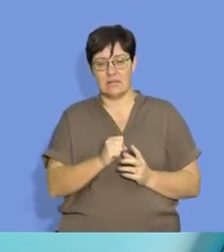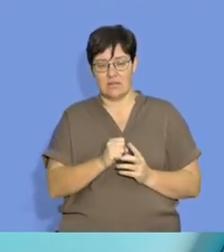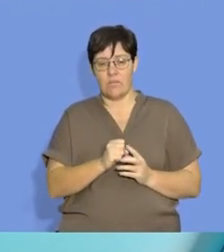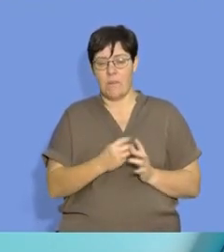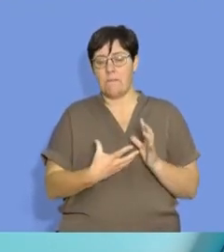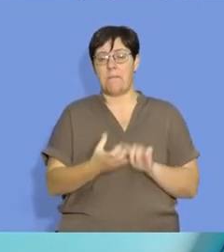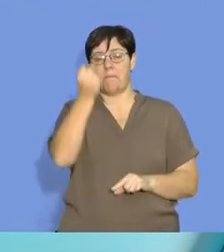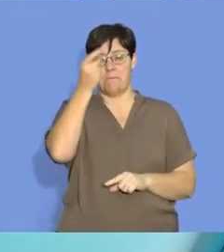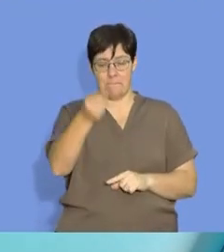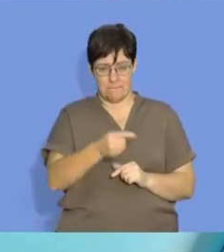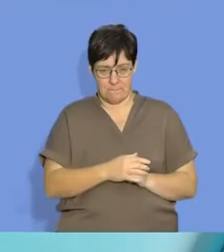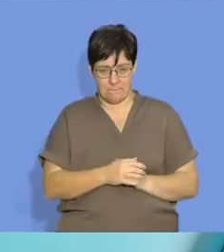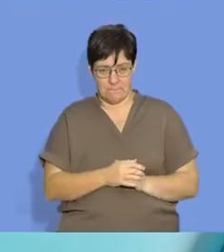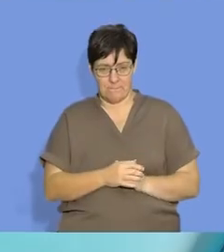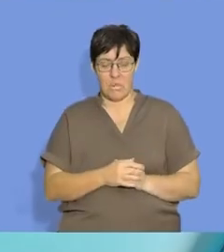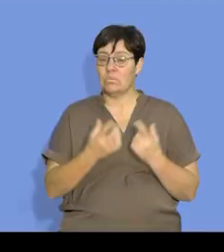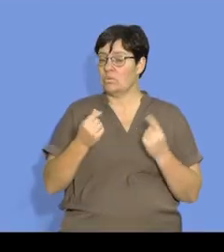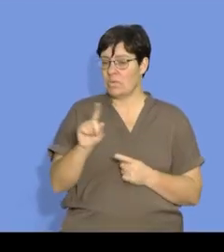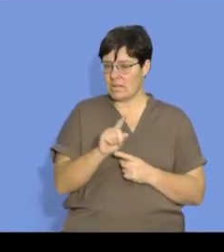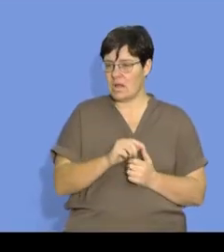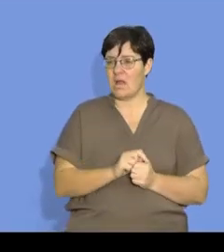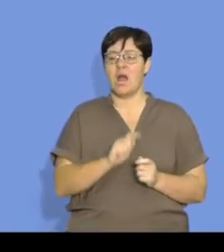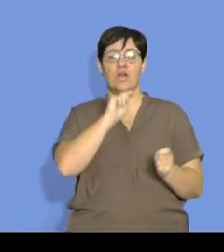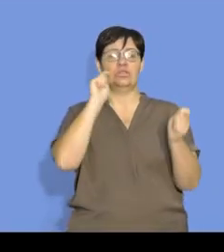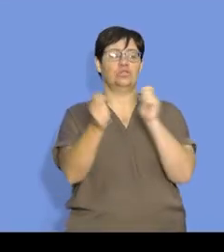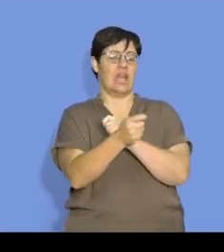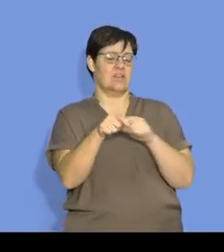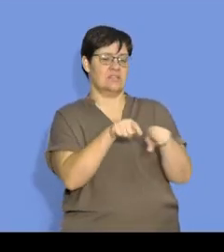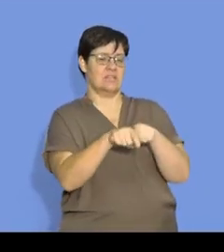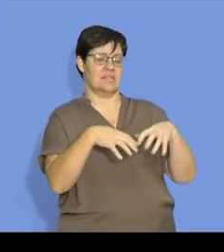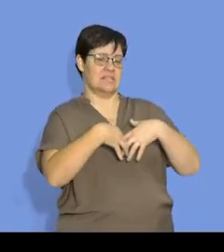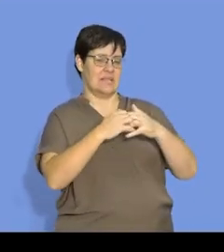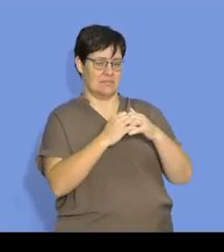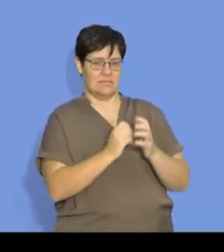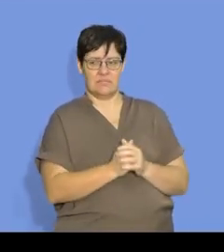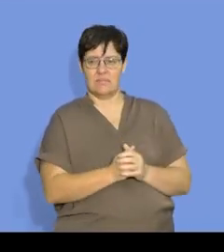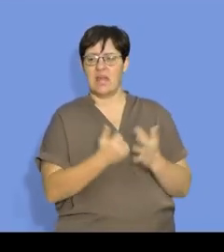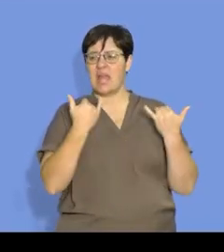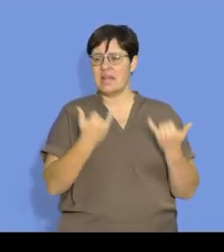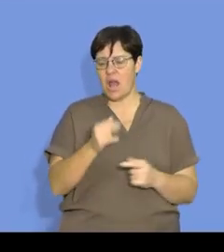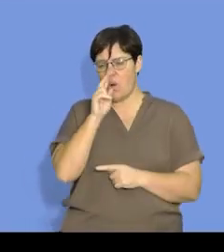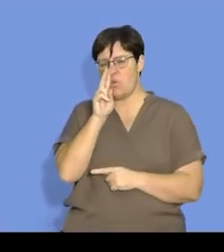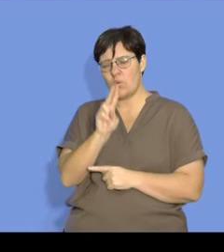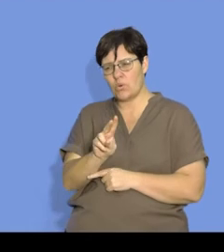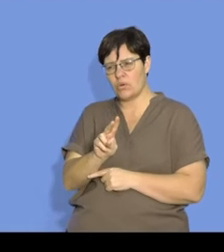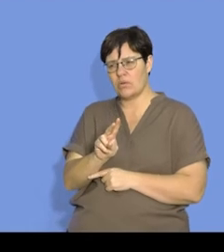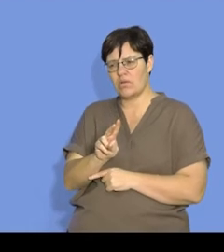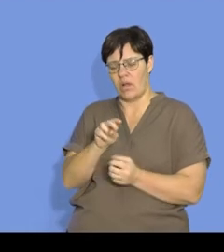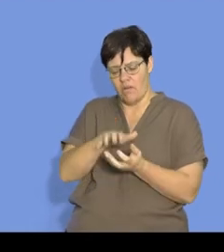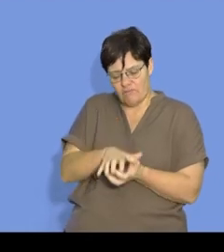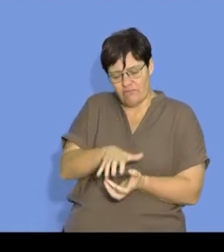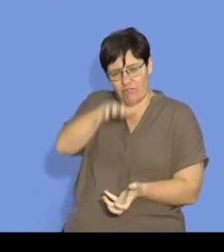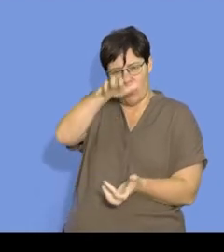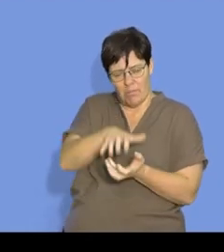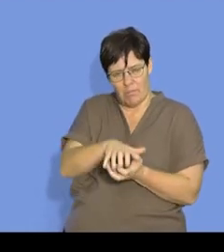So what we can do is, we change the experimental setup, and we want to go look at the increase of the volume